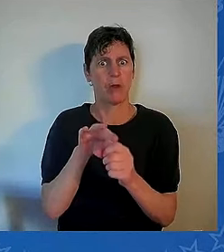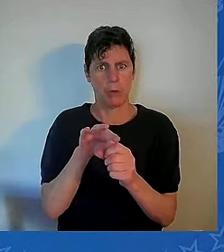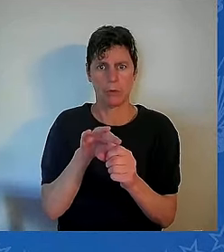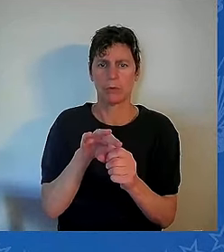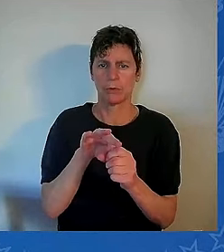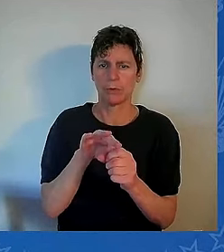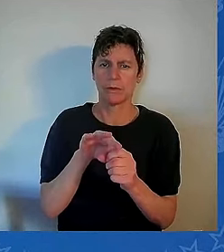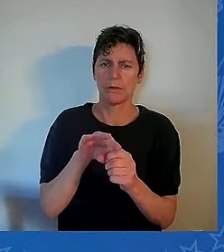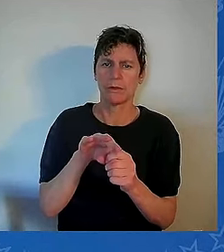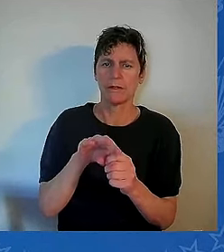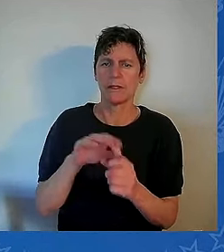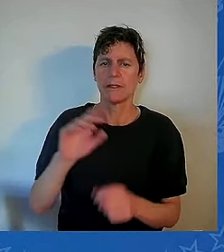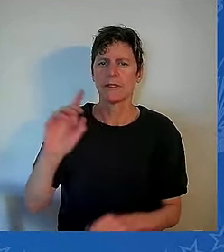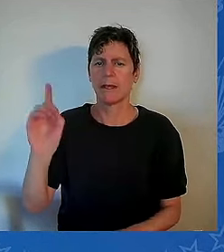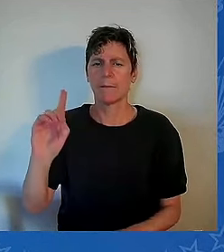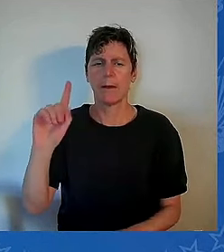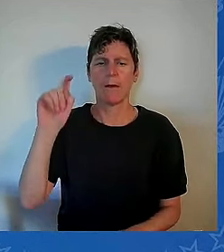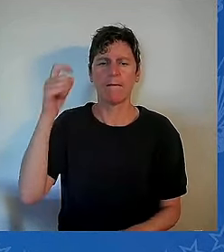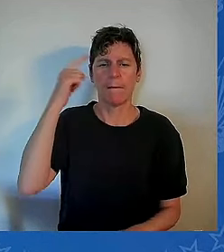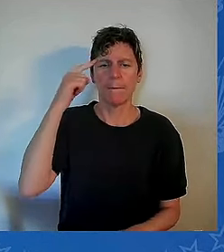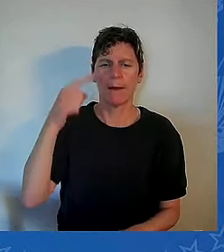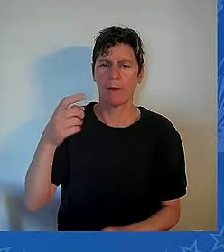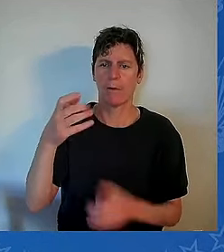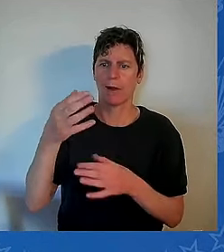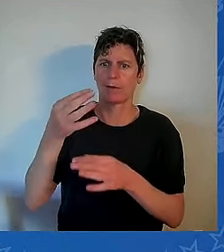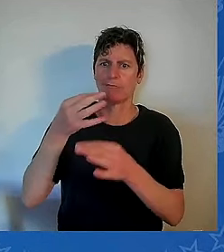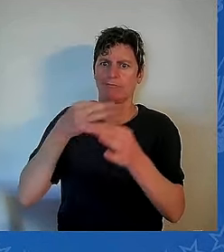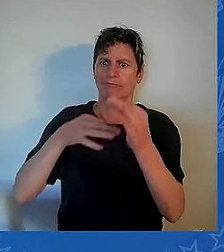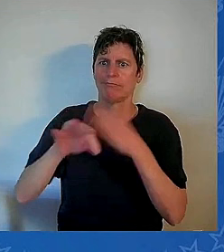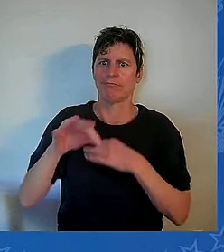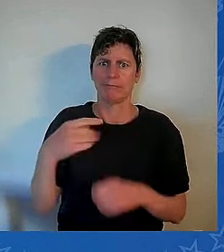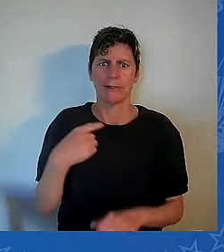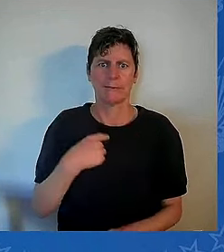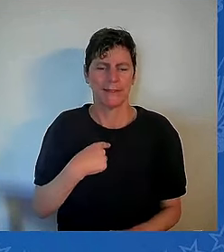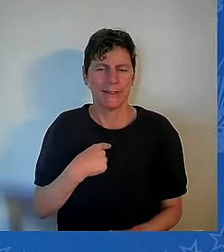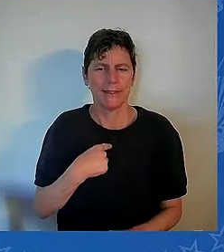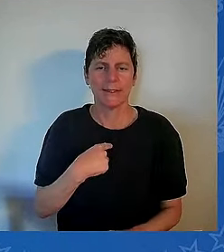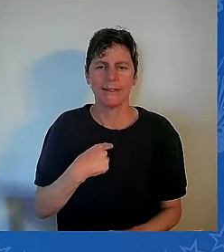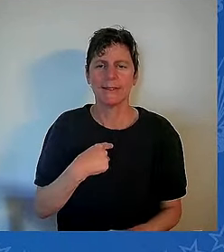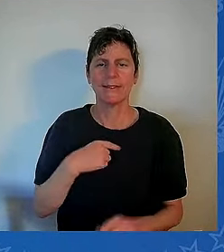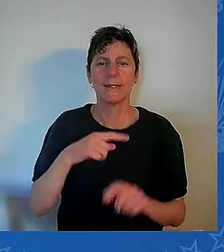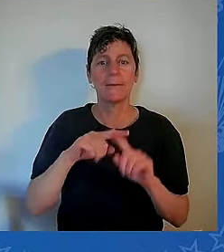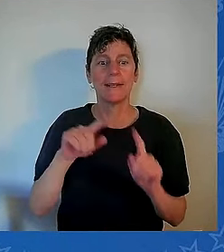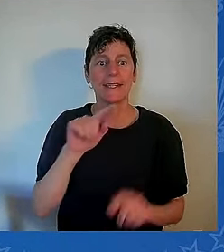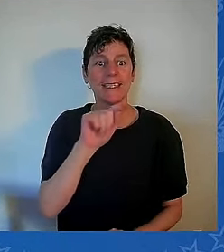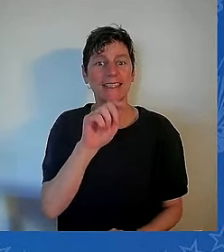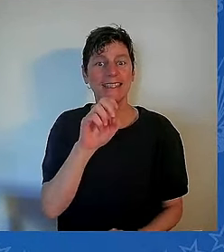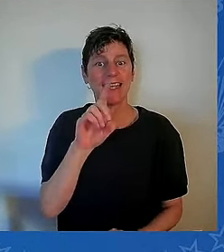But Teddy and Ethel Kennedy would hear none of it.